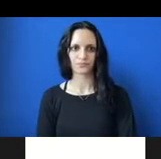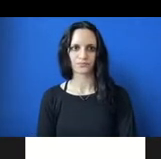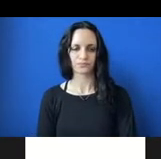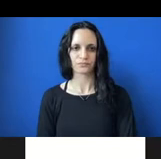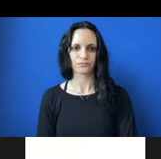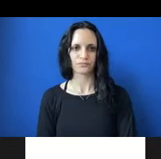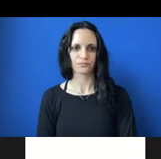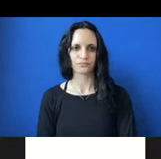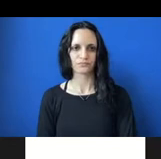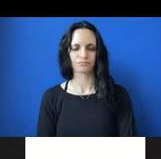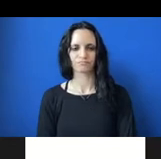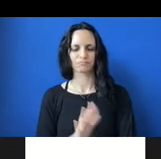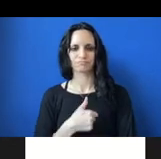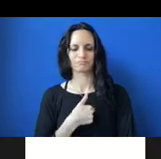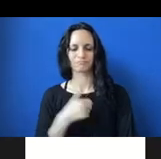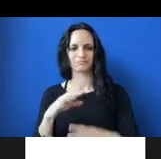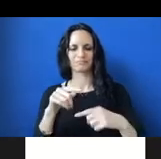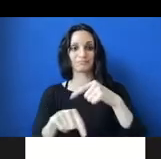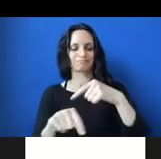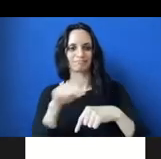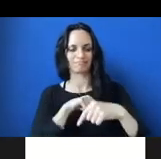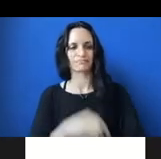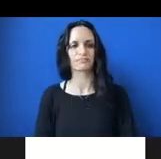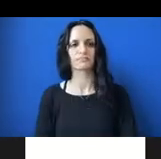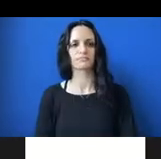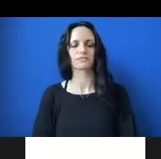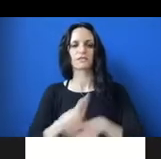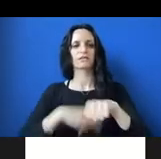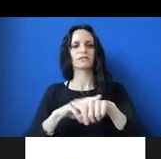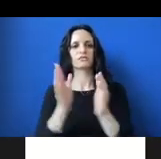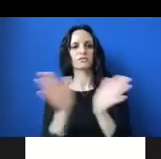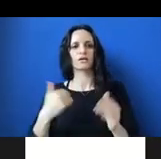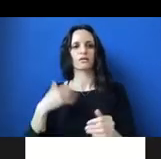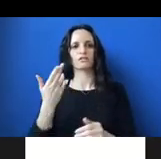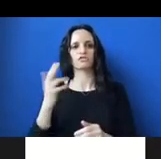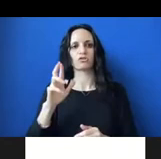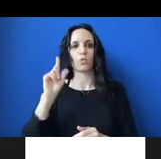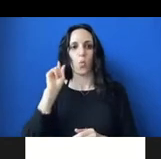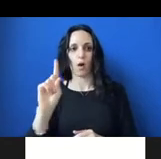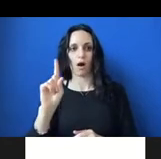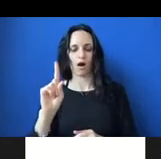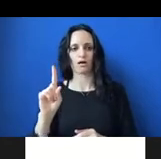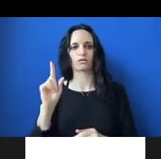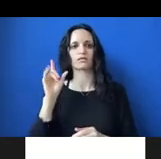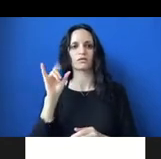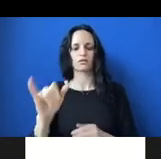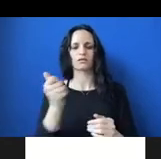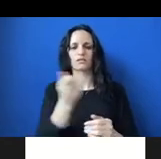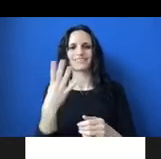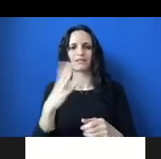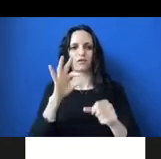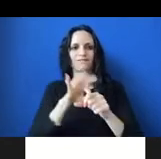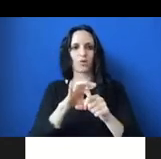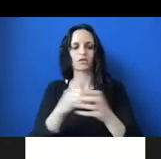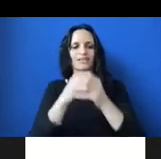oh, sorry, I'll go back. Okay. Nationally, we have HR1, which is a suite of voter expansion reforms. It's called the For the People